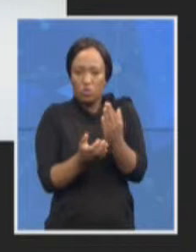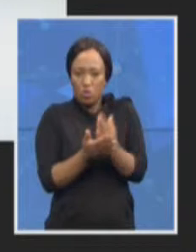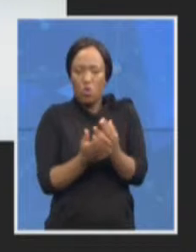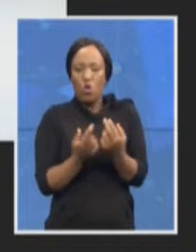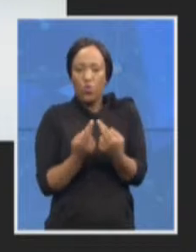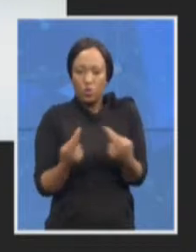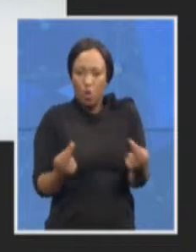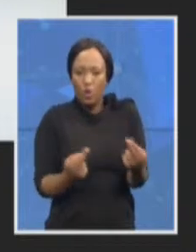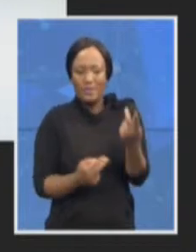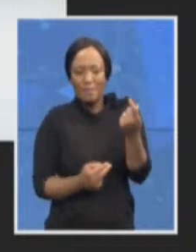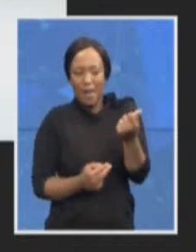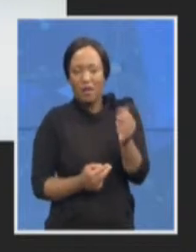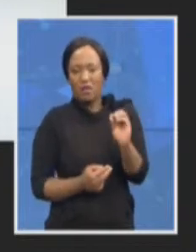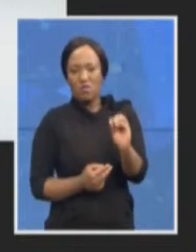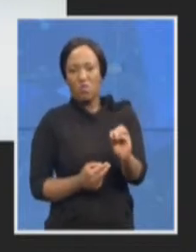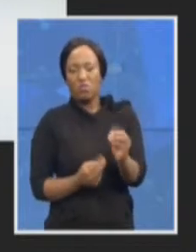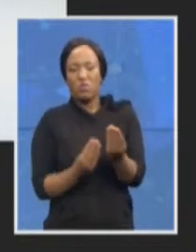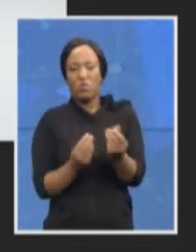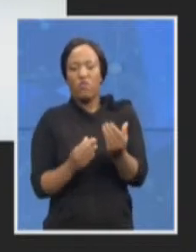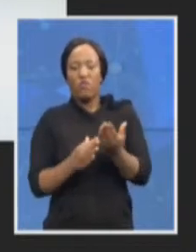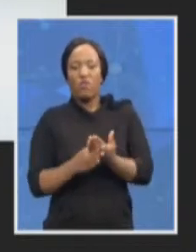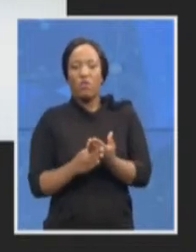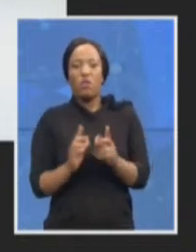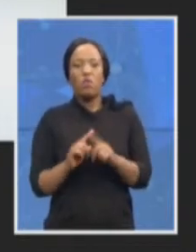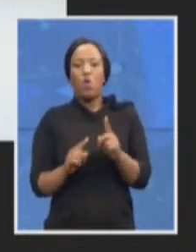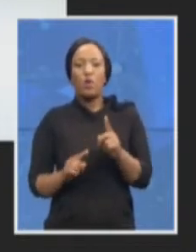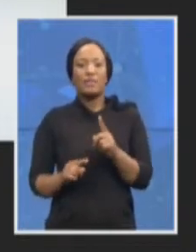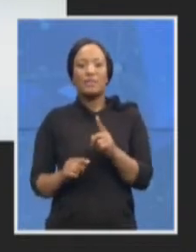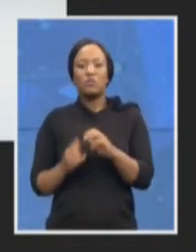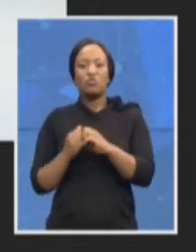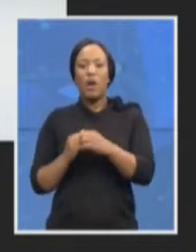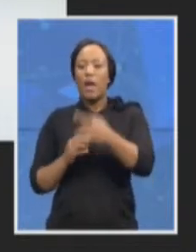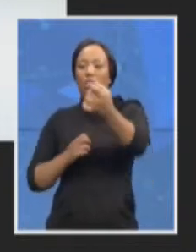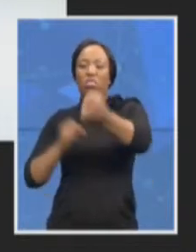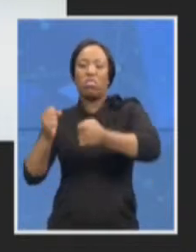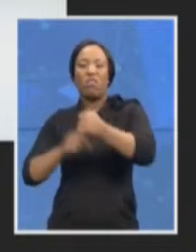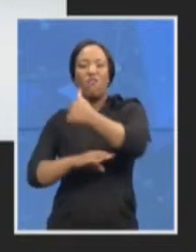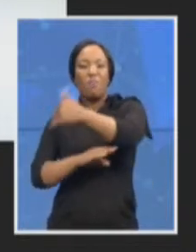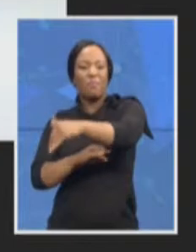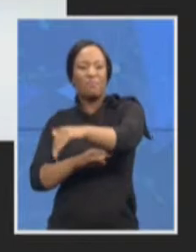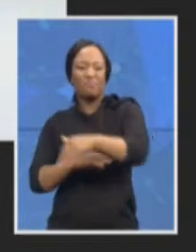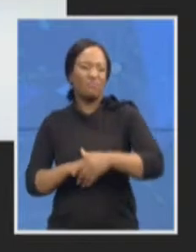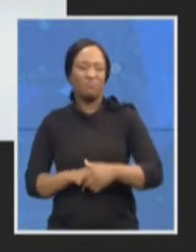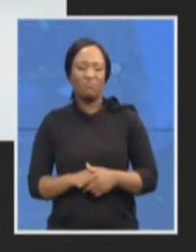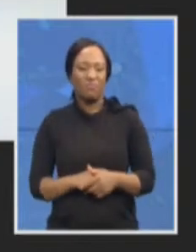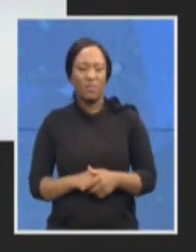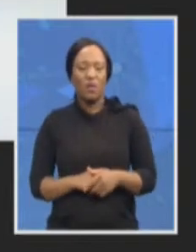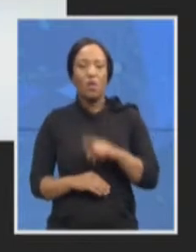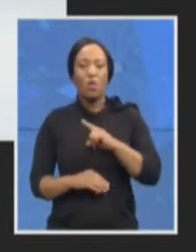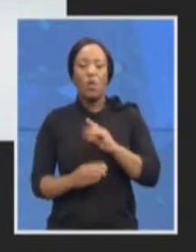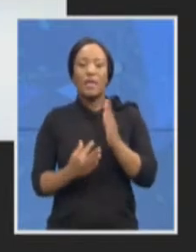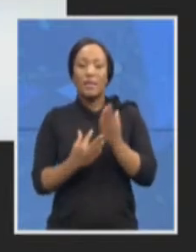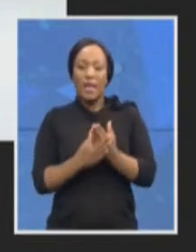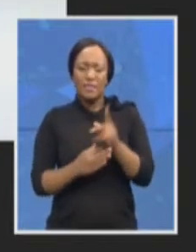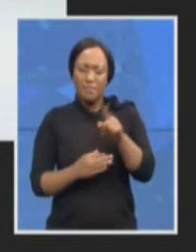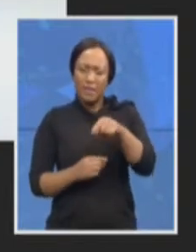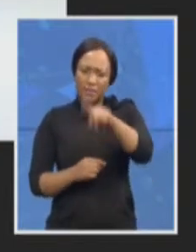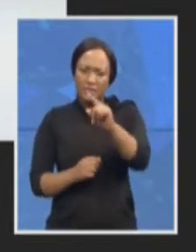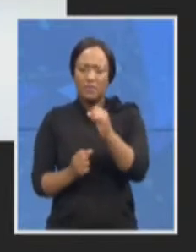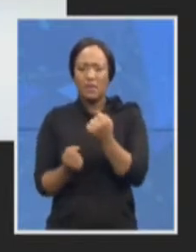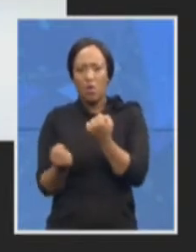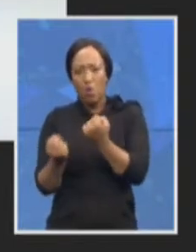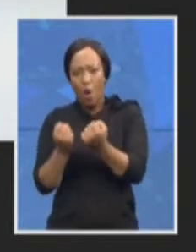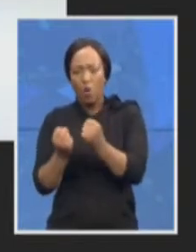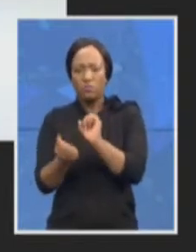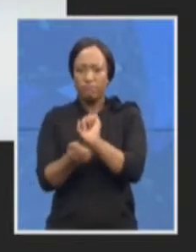start outsourcing prosecutions these cases need to be prosecuted without fear favor or prejudice we need to